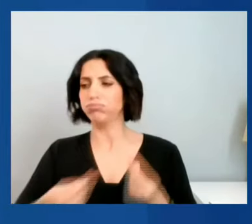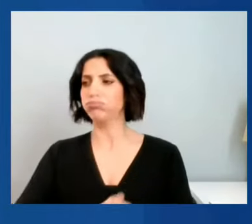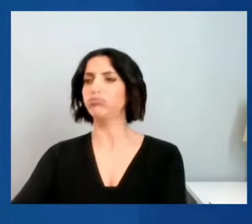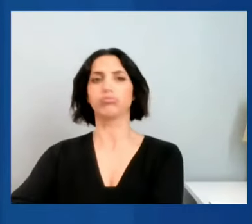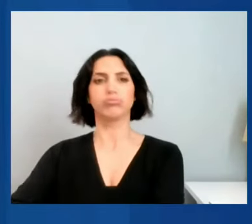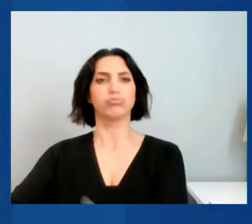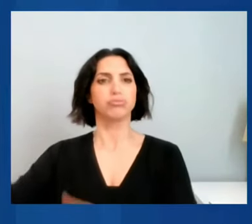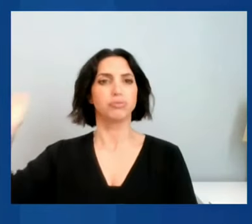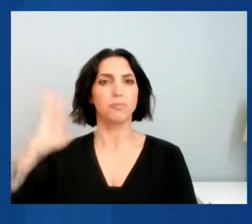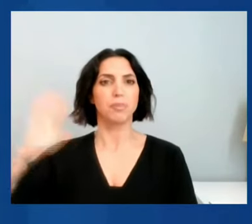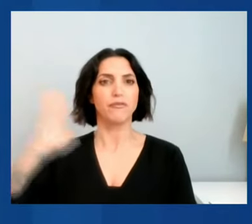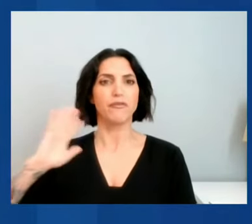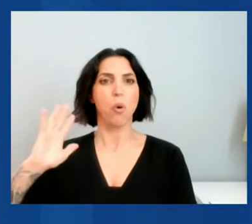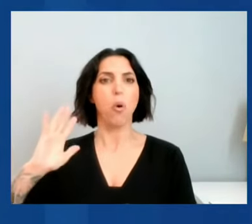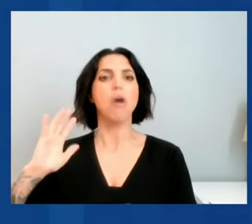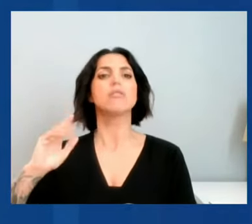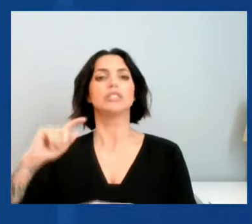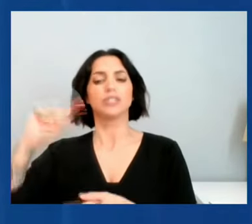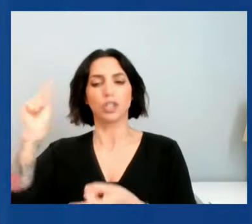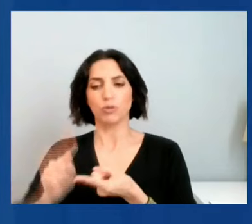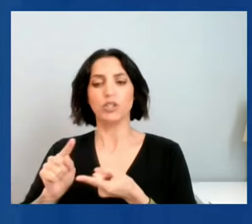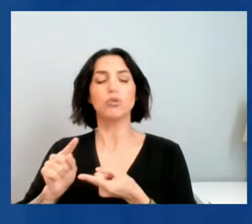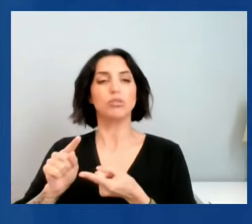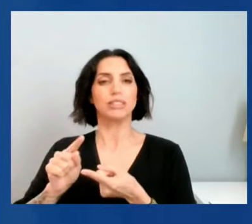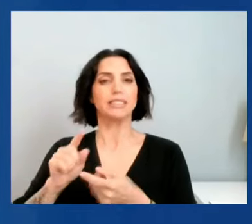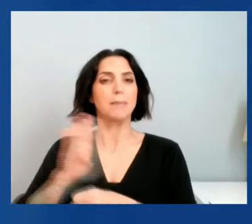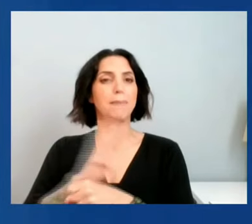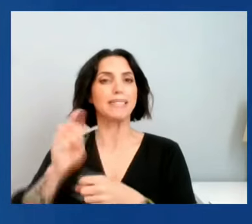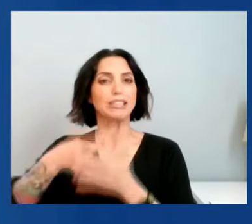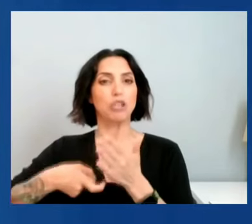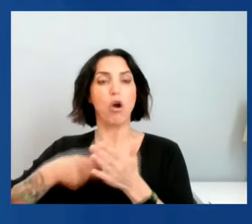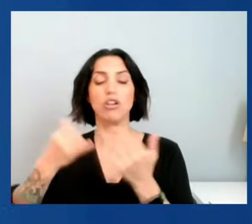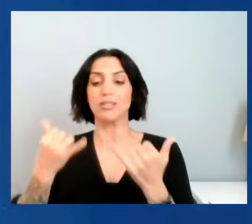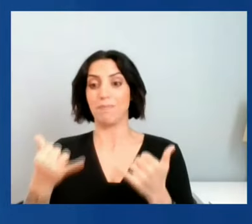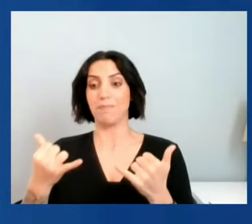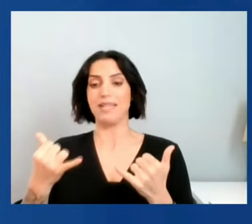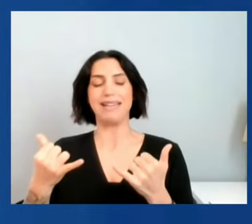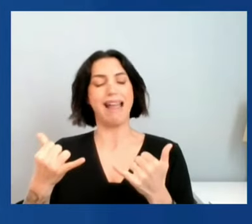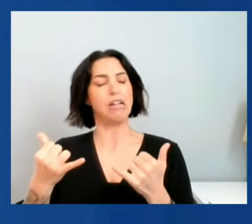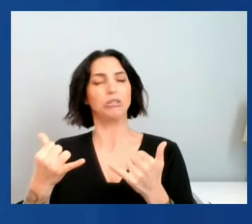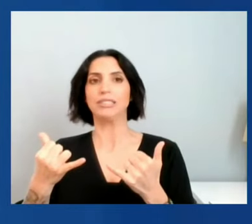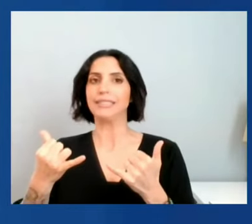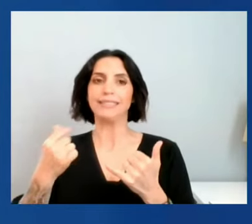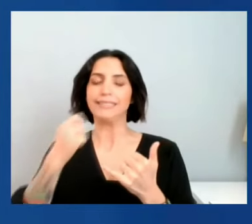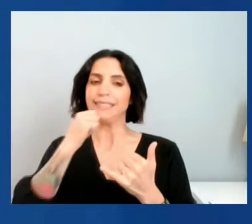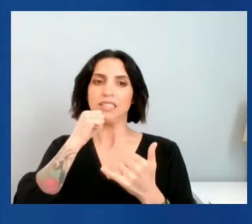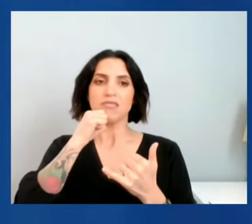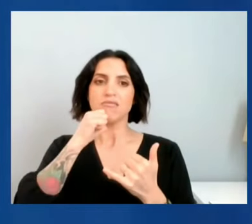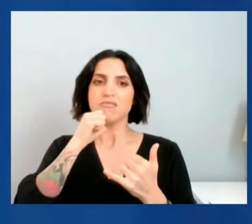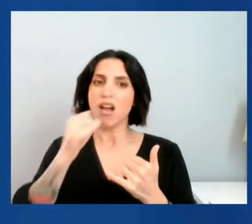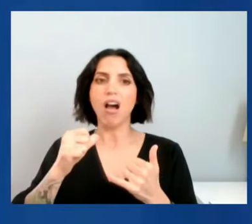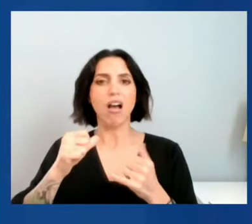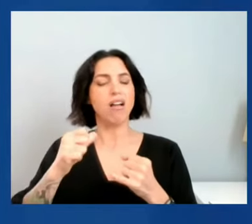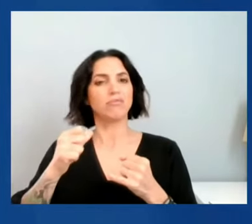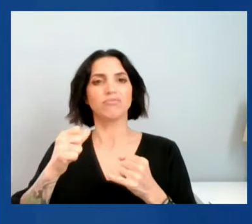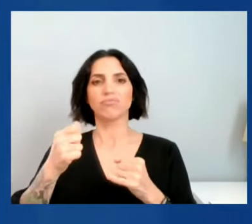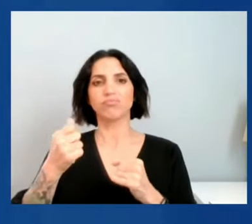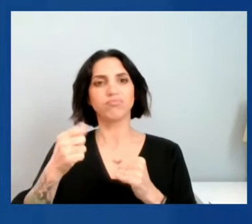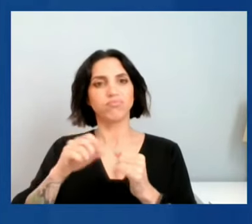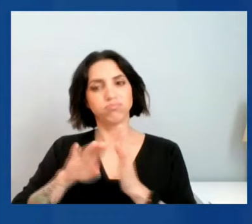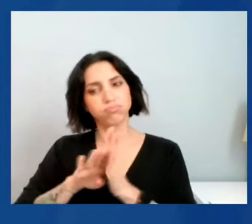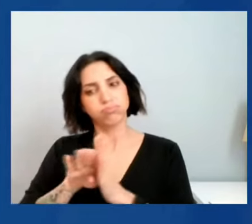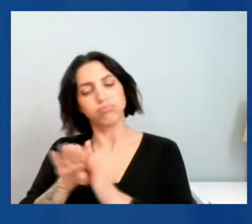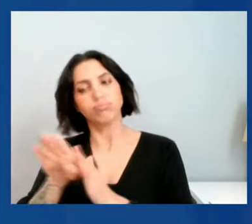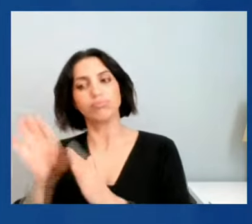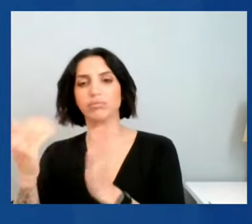reducing business costs, have not been resilient. And we need to address that